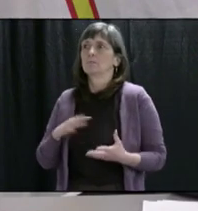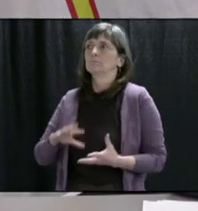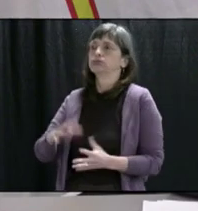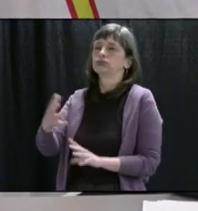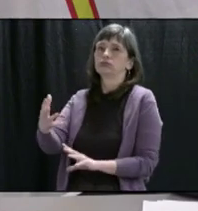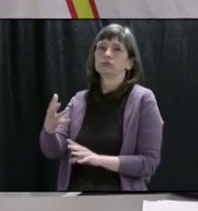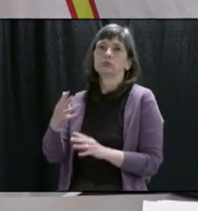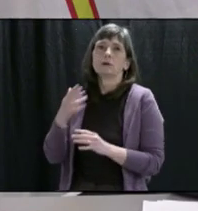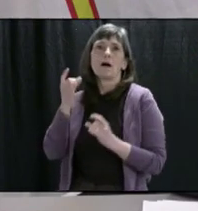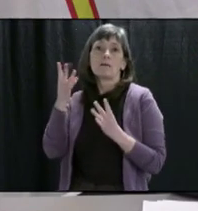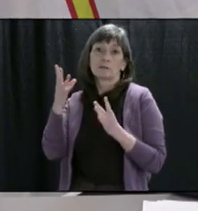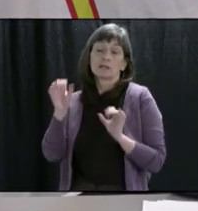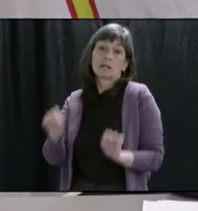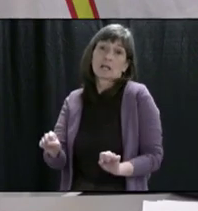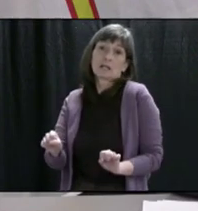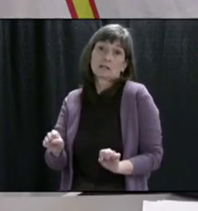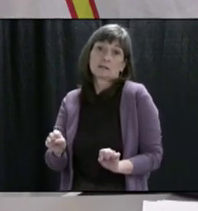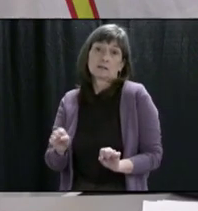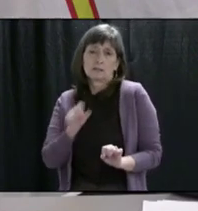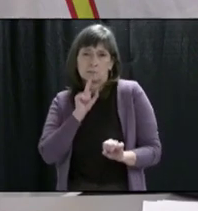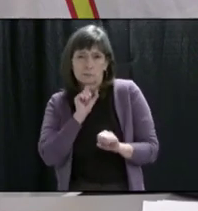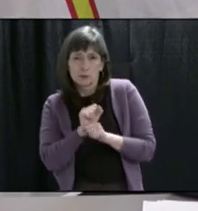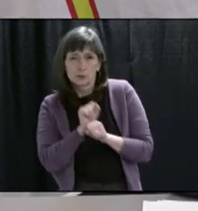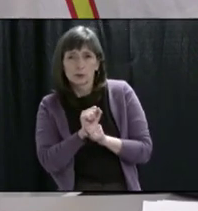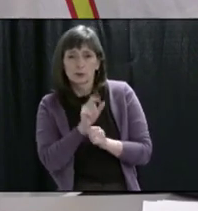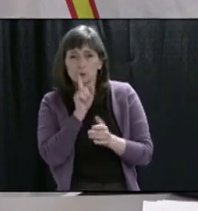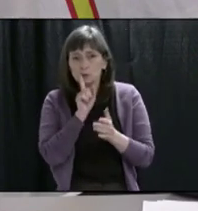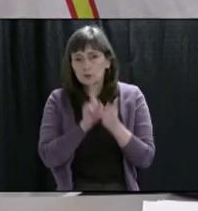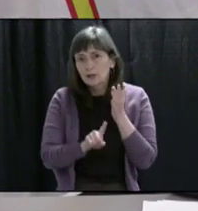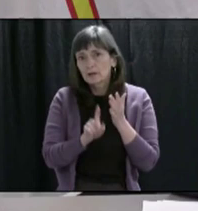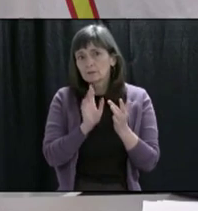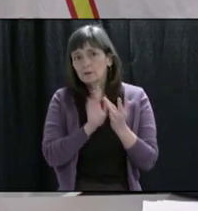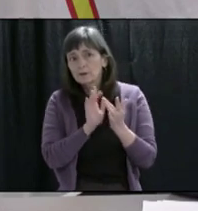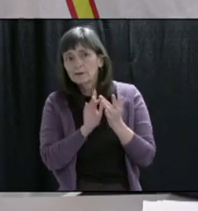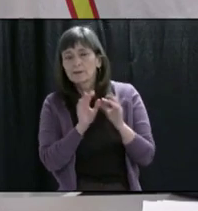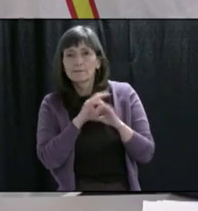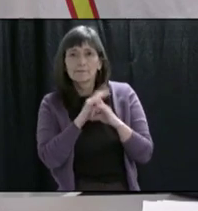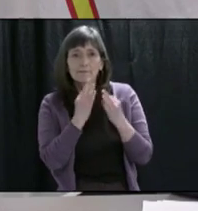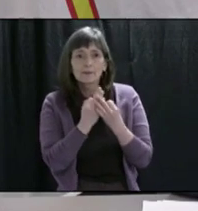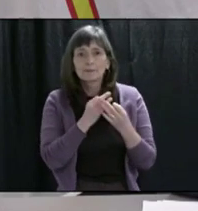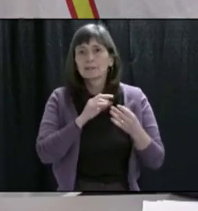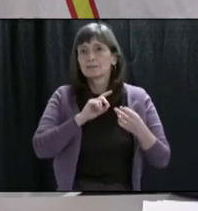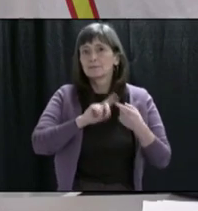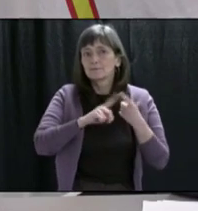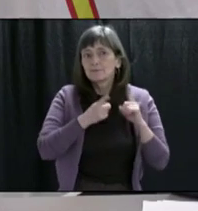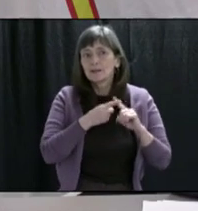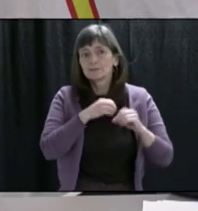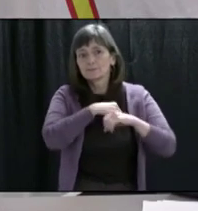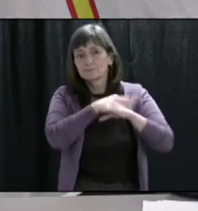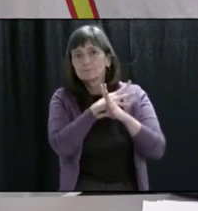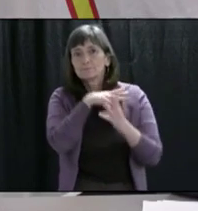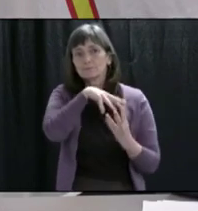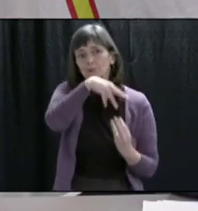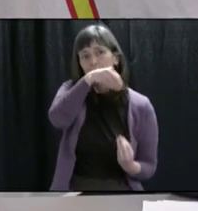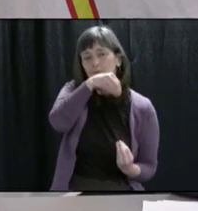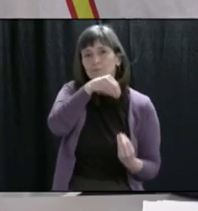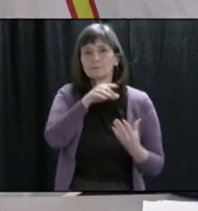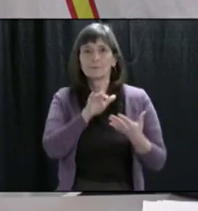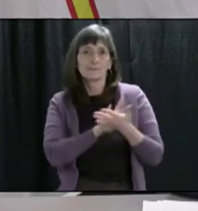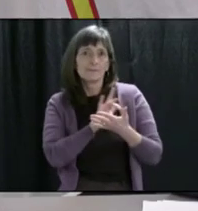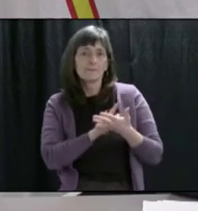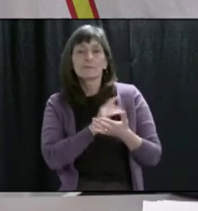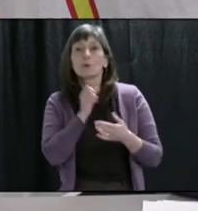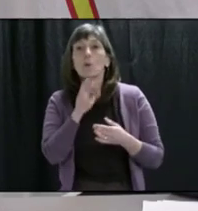Check in with loved ones and friends through FaceTime, through Skype. Attend an online church service. Set up an